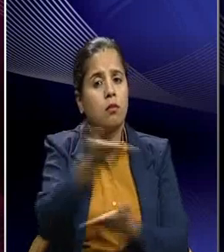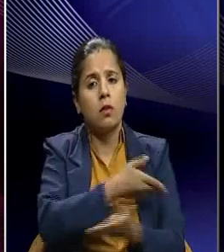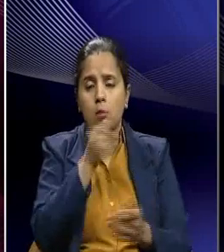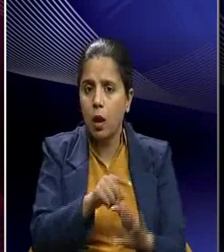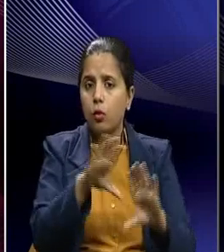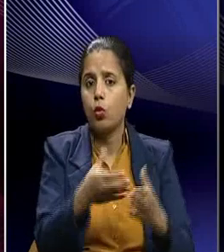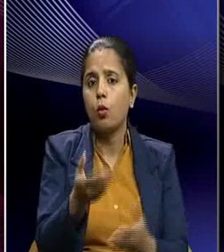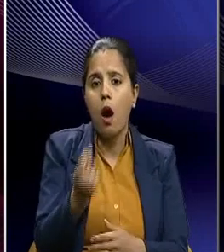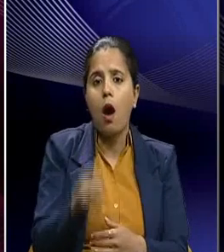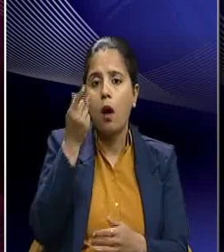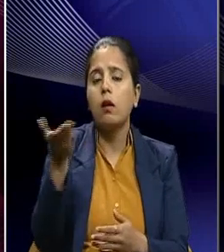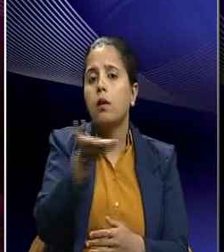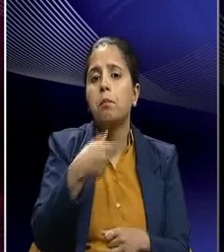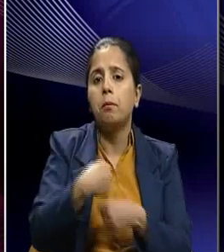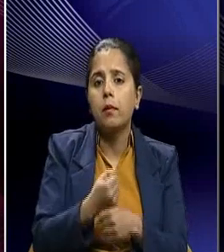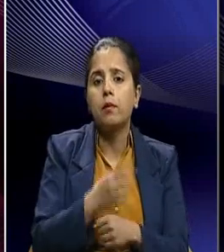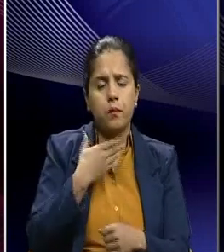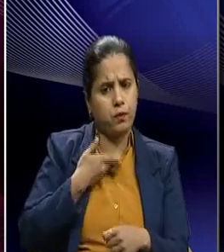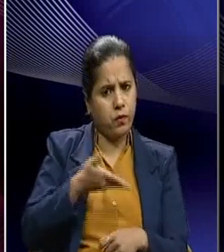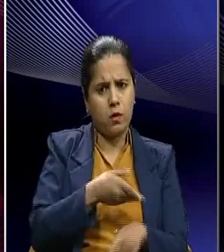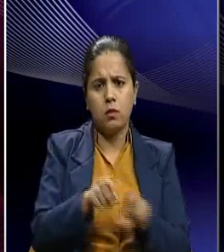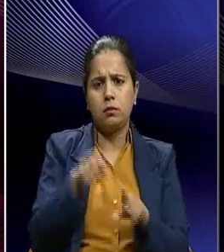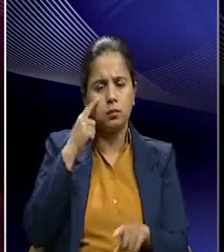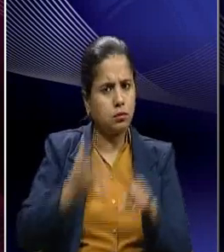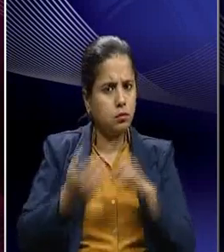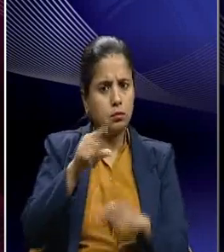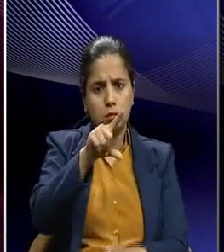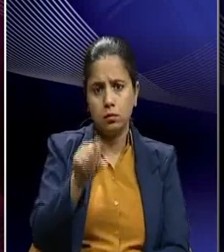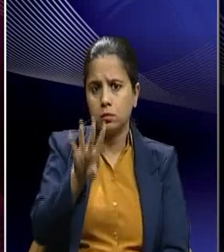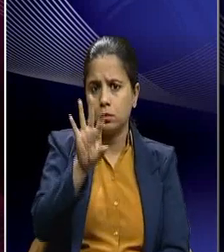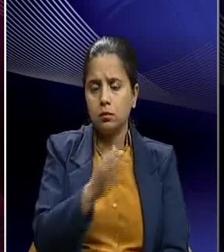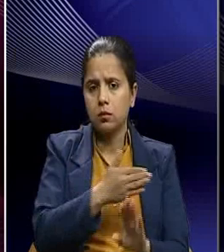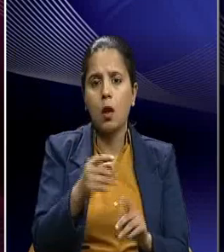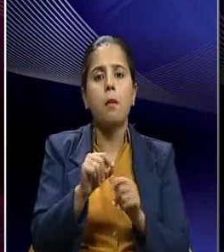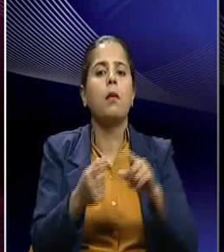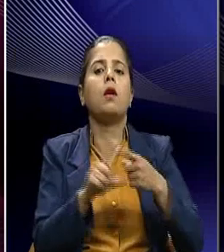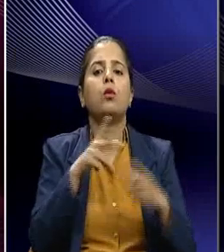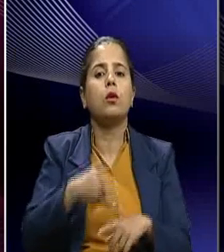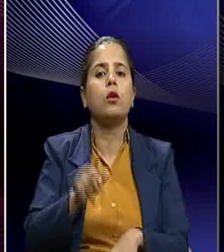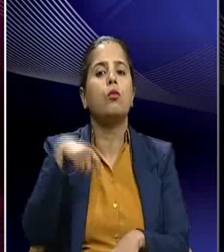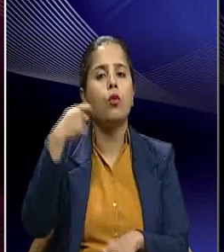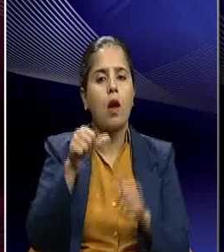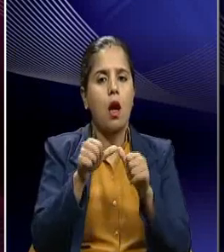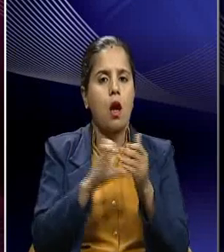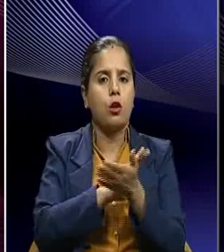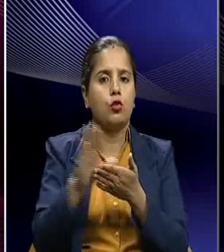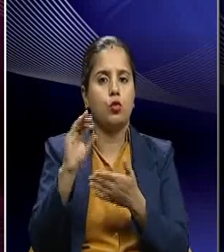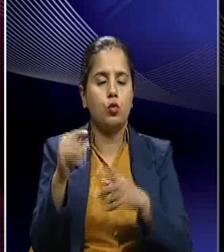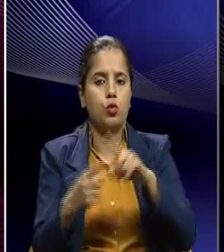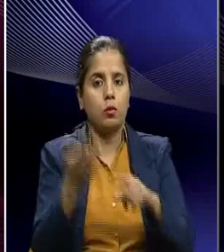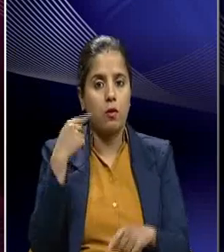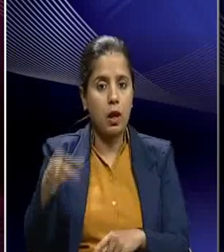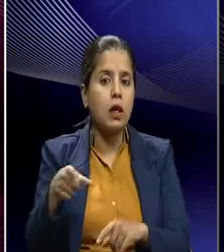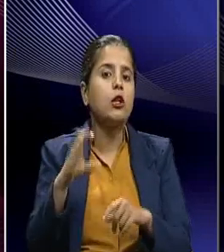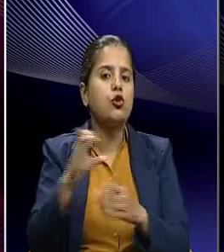well. And we also find that in 1940 Patel inaugurated a film called Achut directed by Chandu Lal Shah.